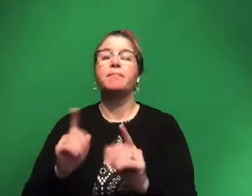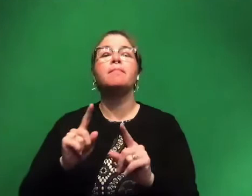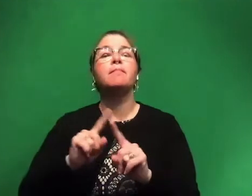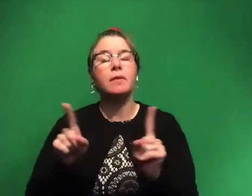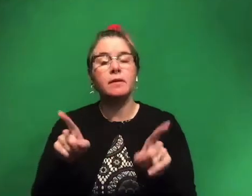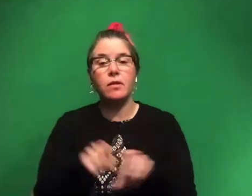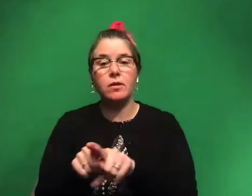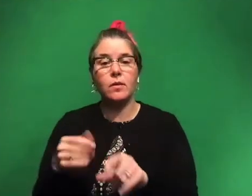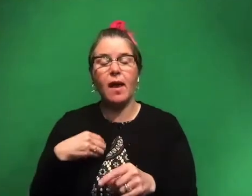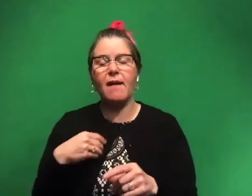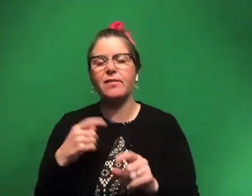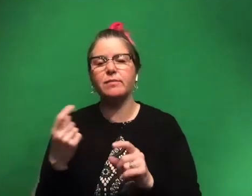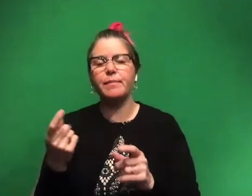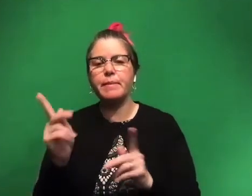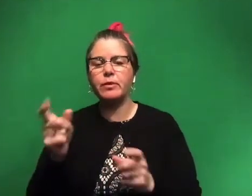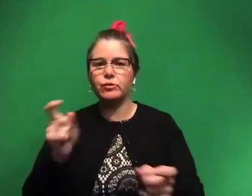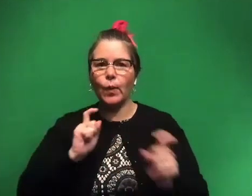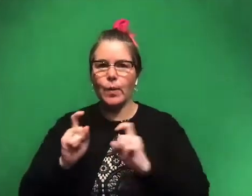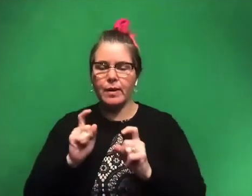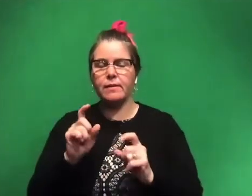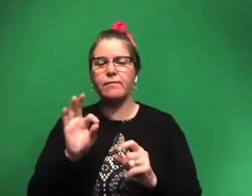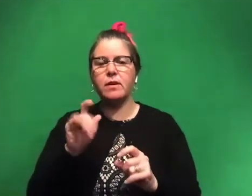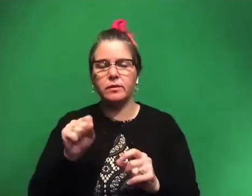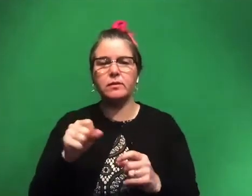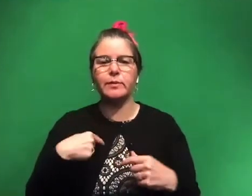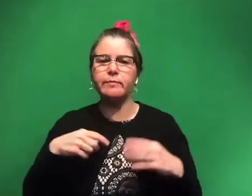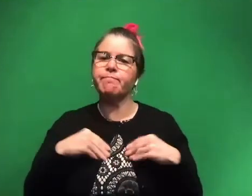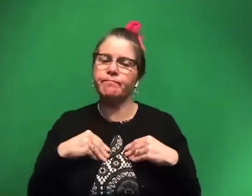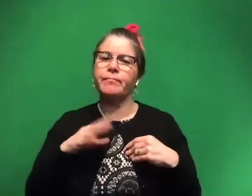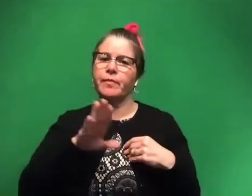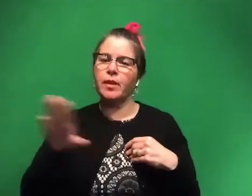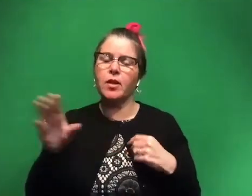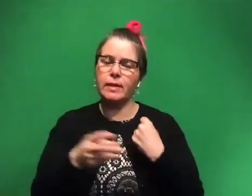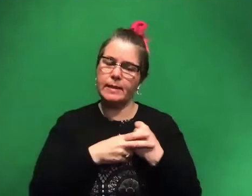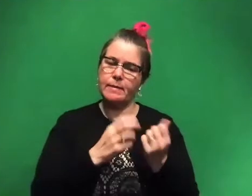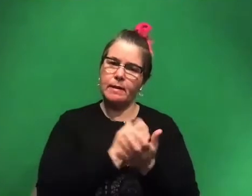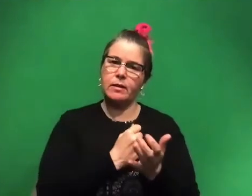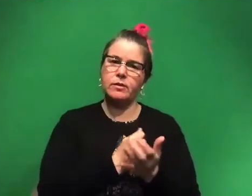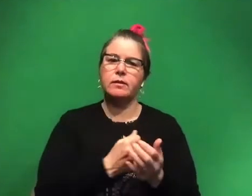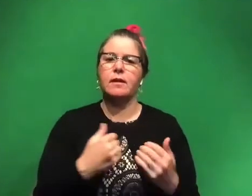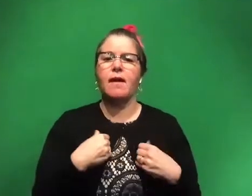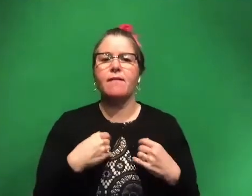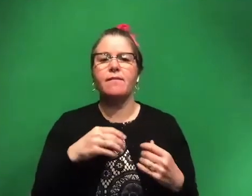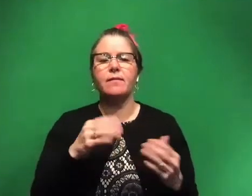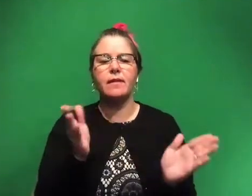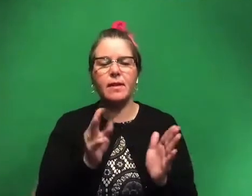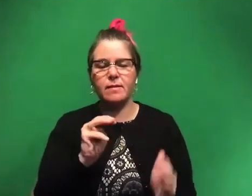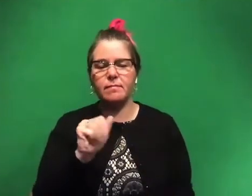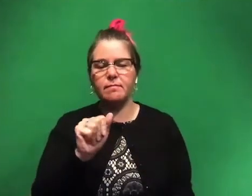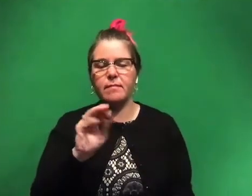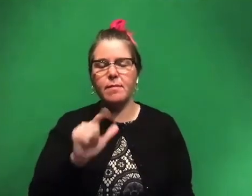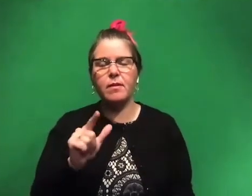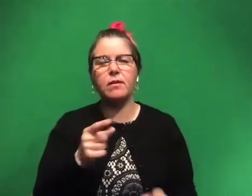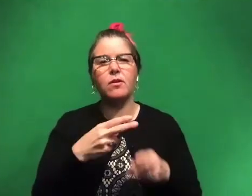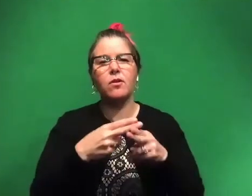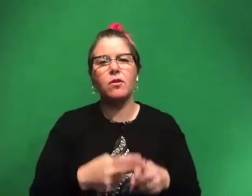have donors that come in. They have fossils that we accept and we want to keep in our collections. Like we have this little mammal it's